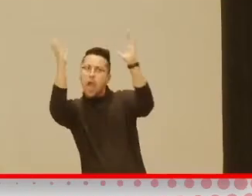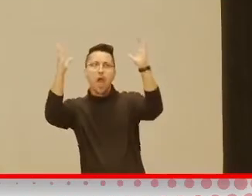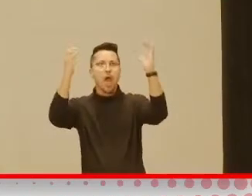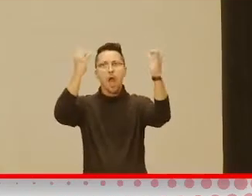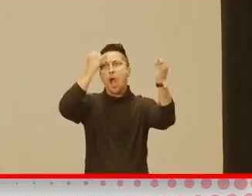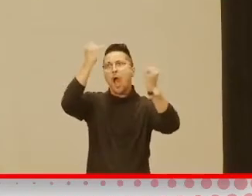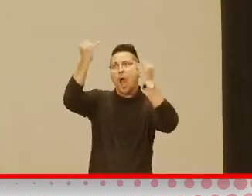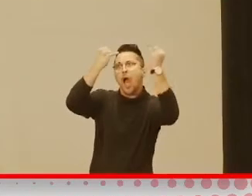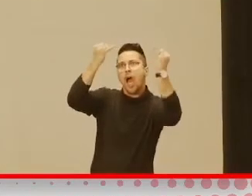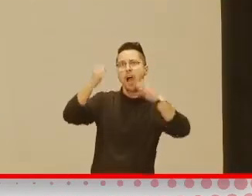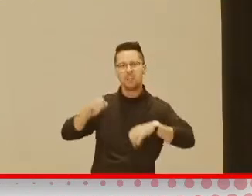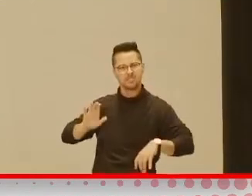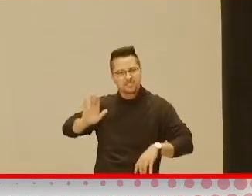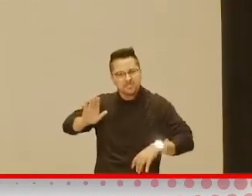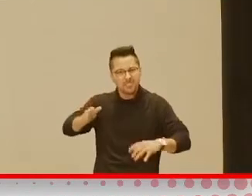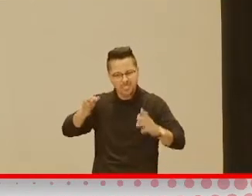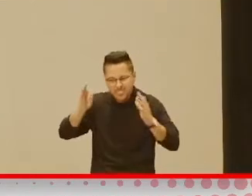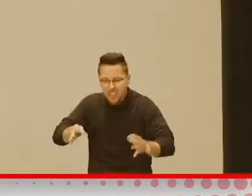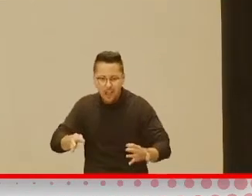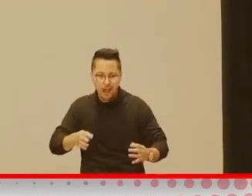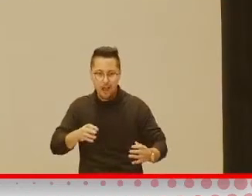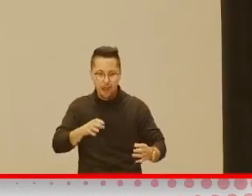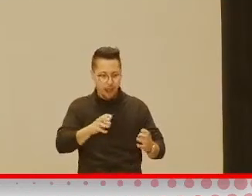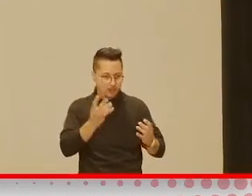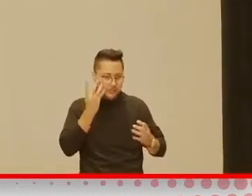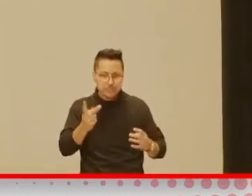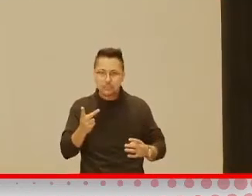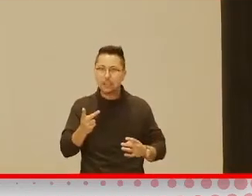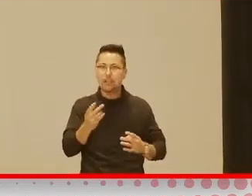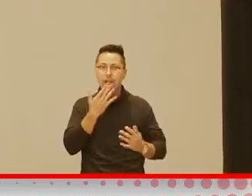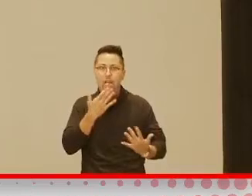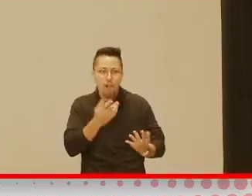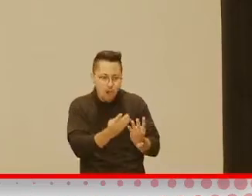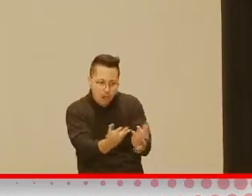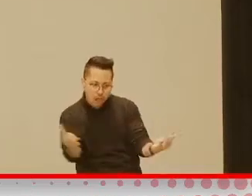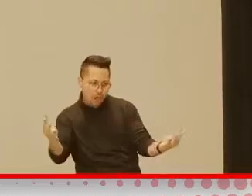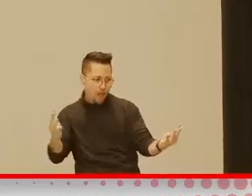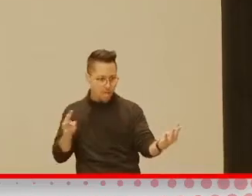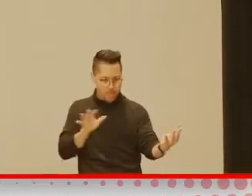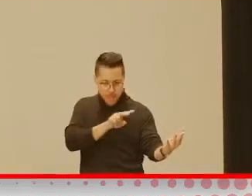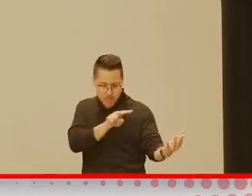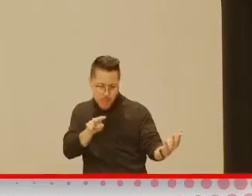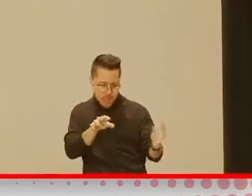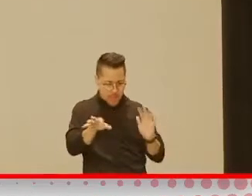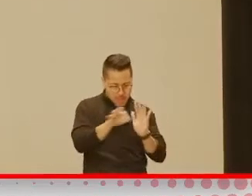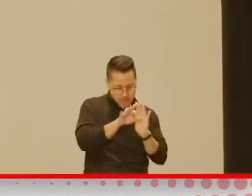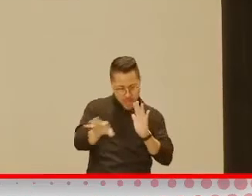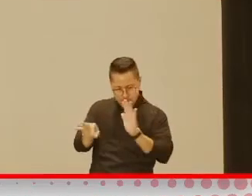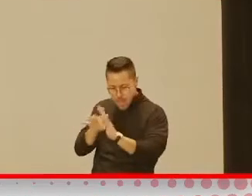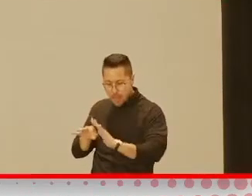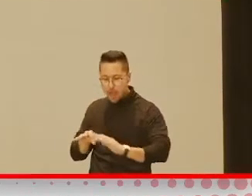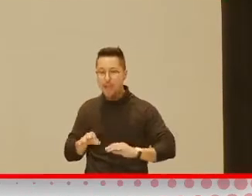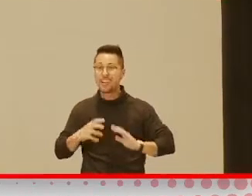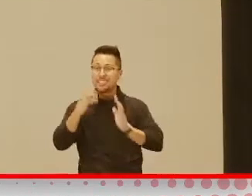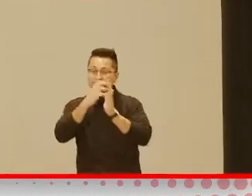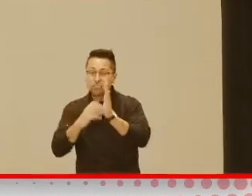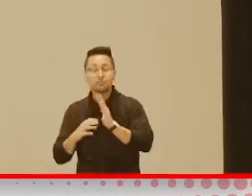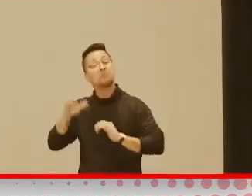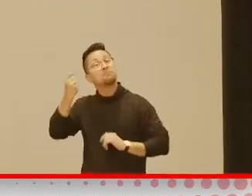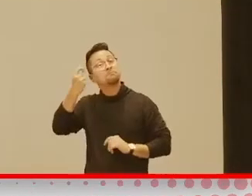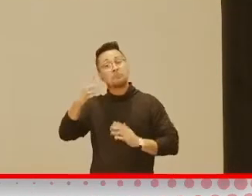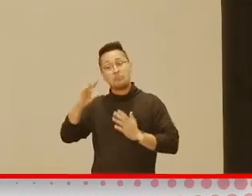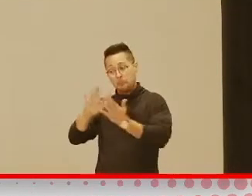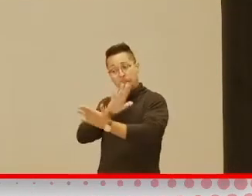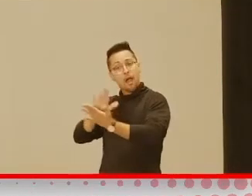choices, you know, picking the colors, expressing themselves, textures. You know, don't forget paper is not the only thing that they can